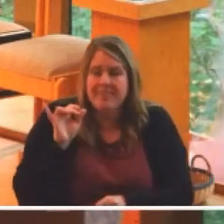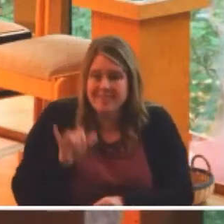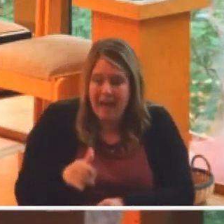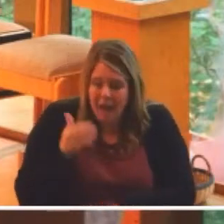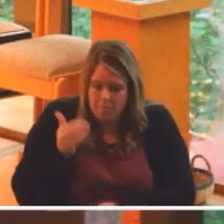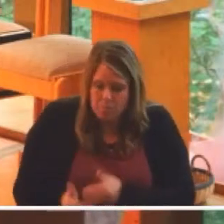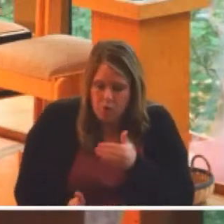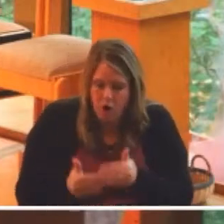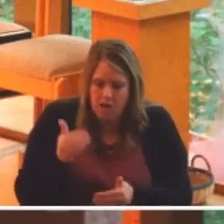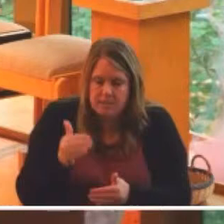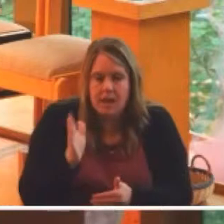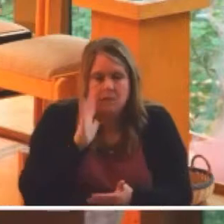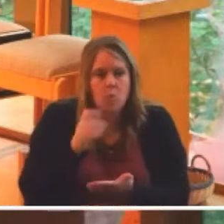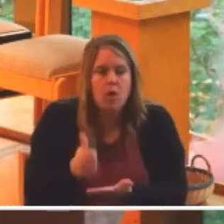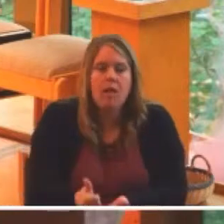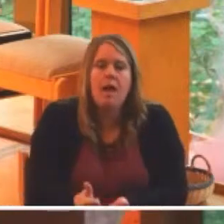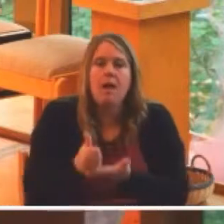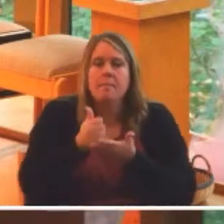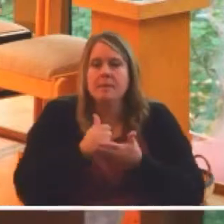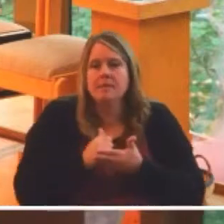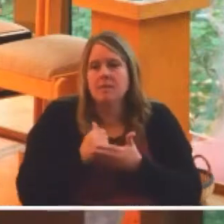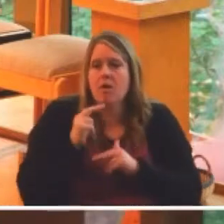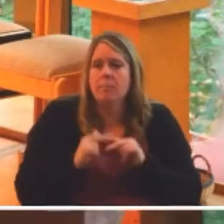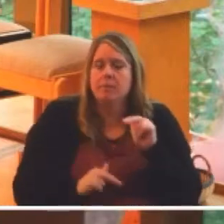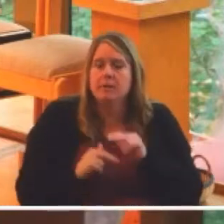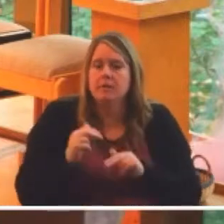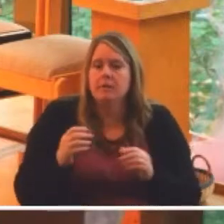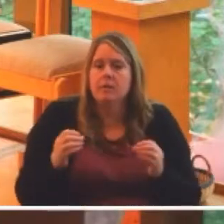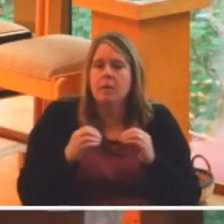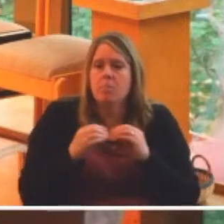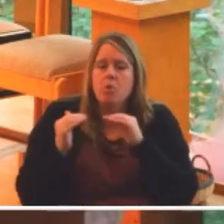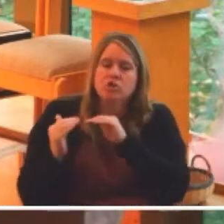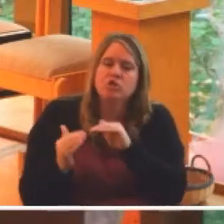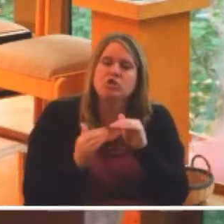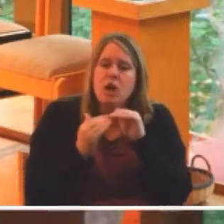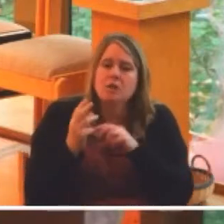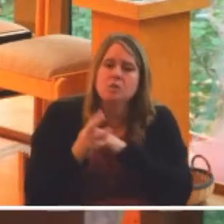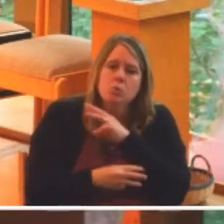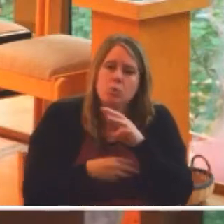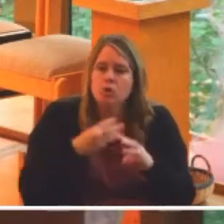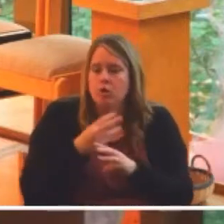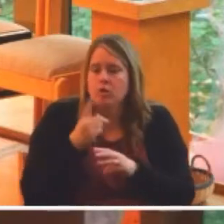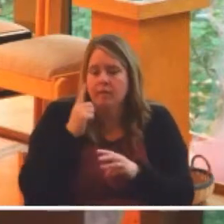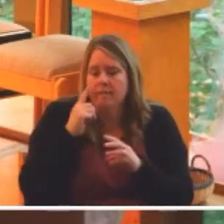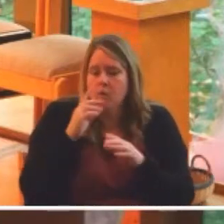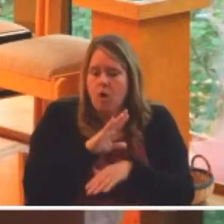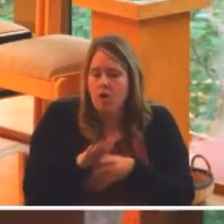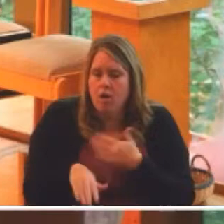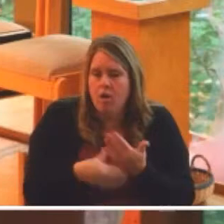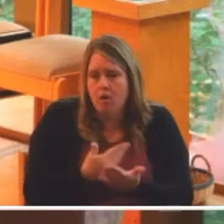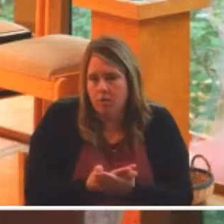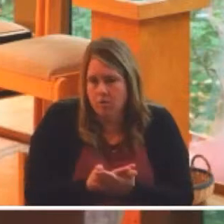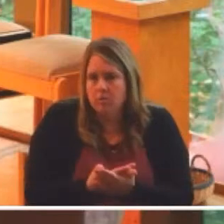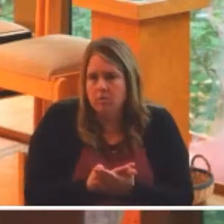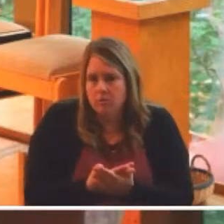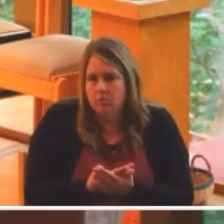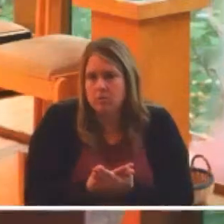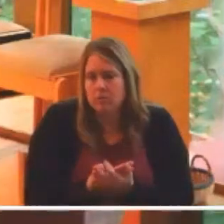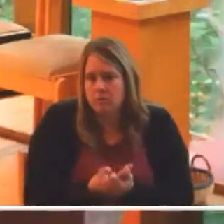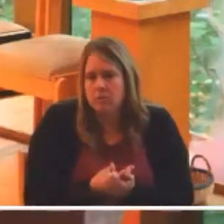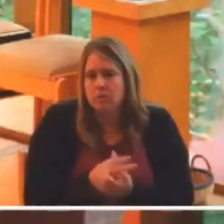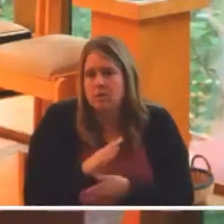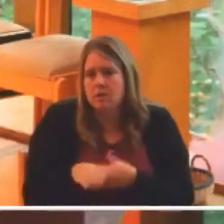process might help us all build a more just world for all. That all the